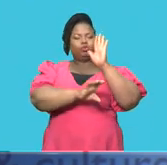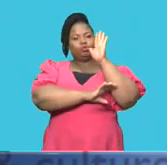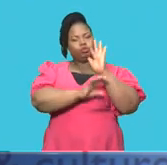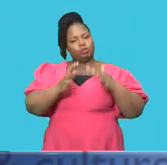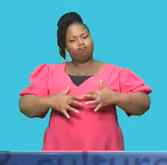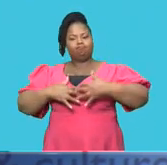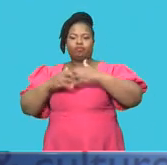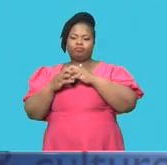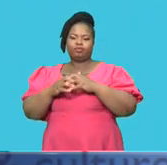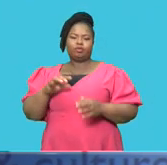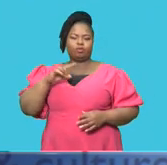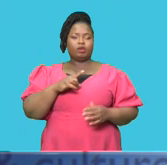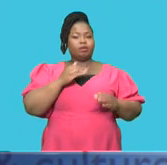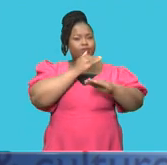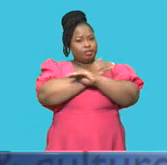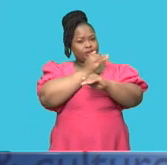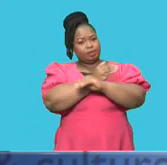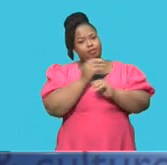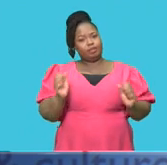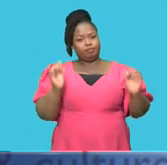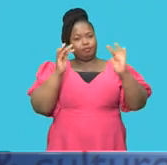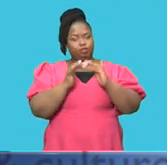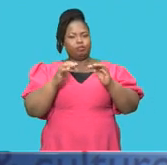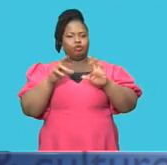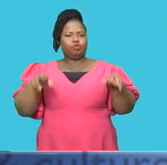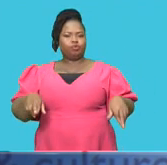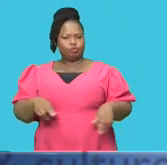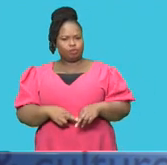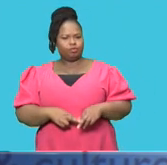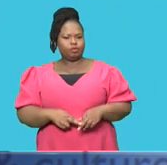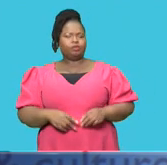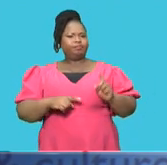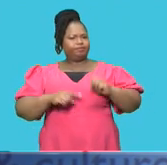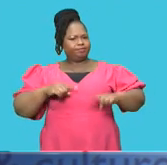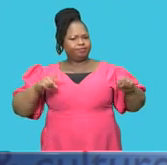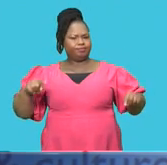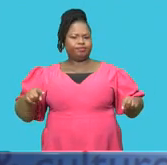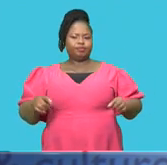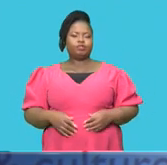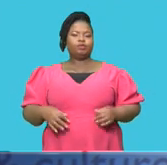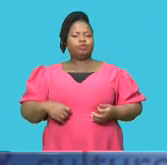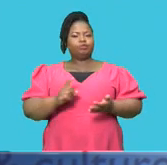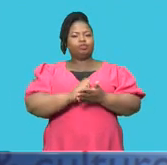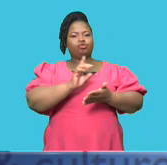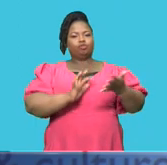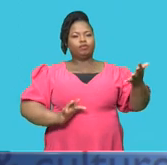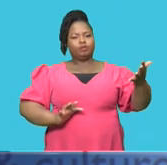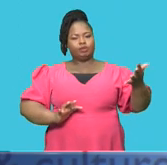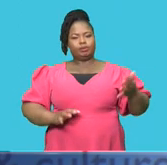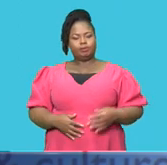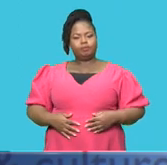We had at the Zambia seminar room, great seminar room, we drafted our